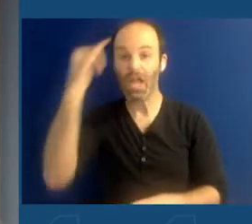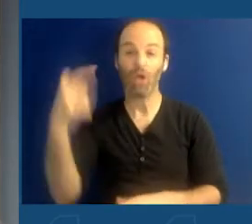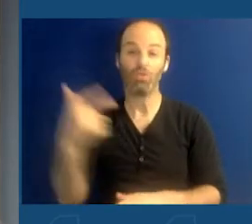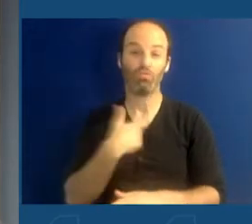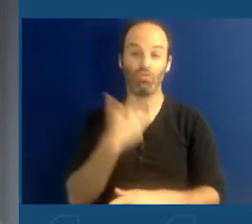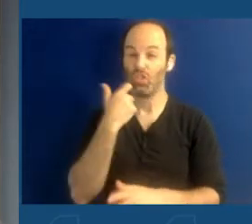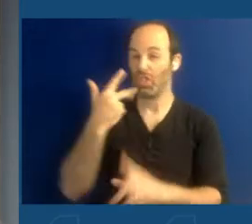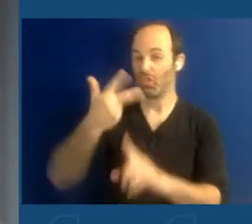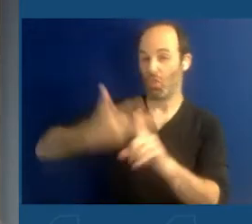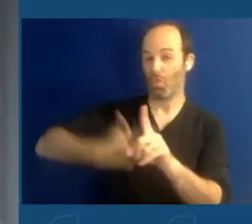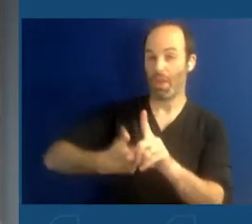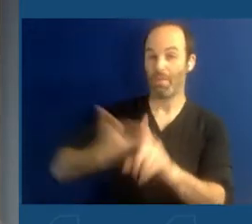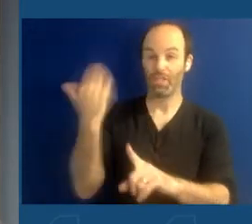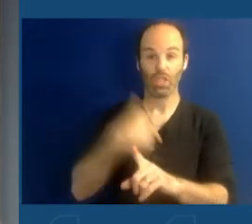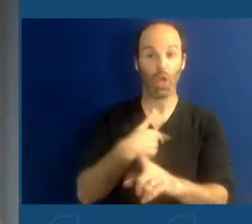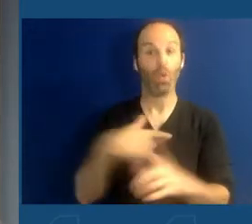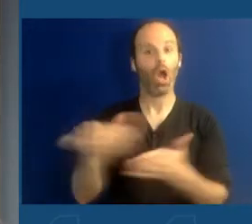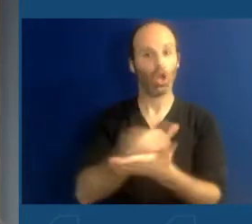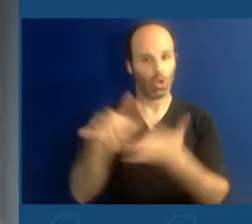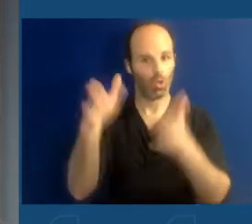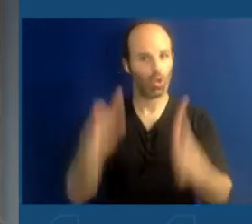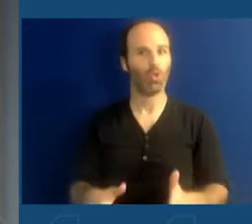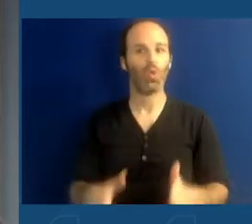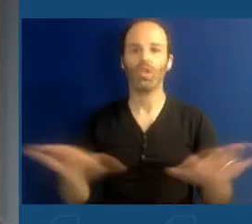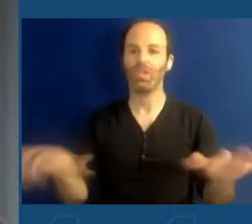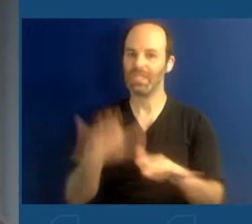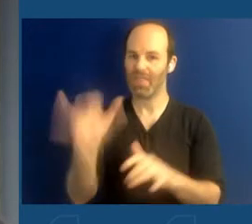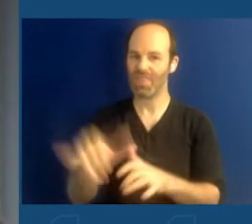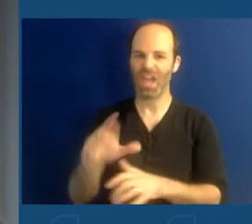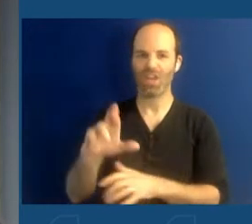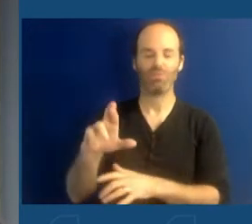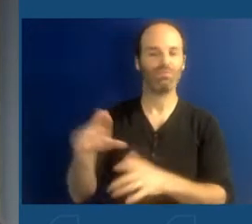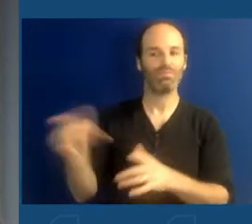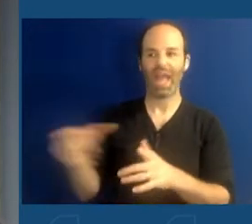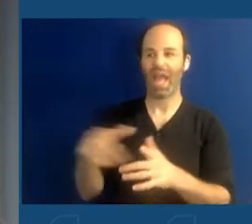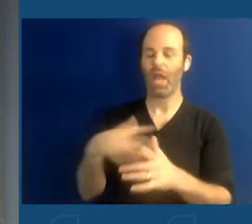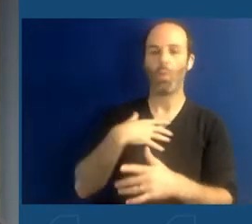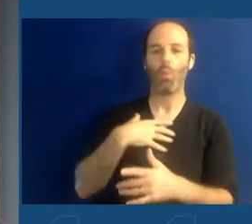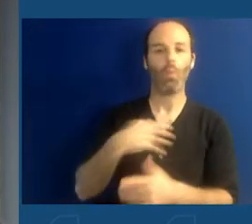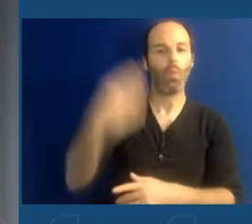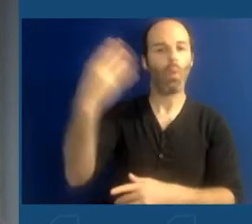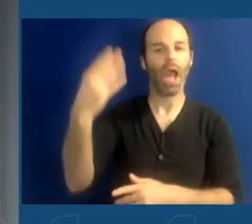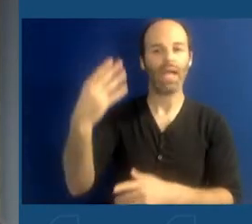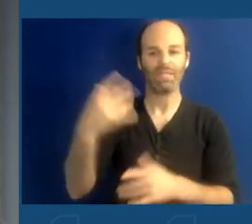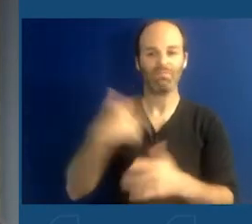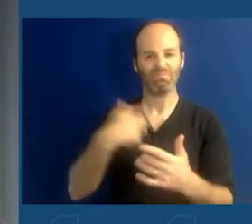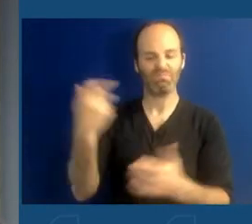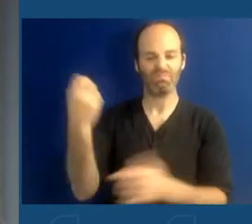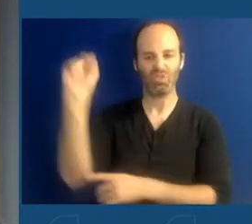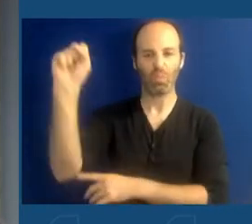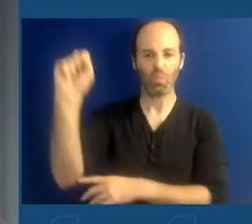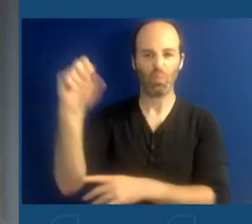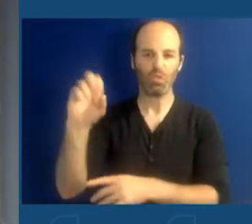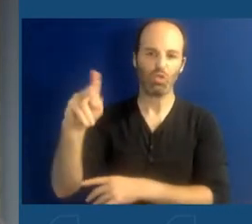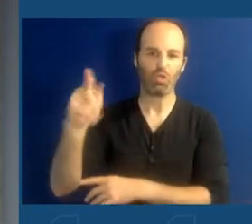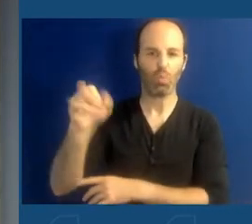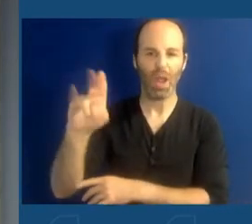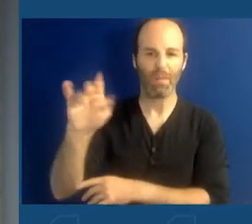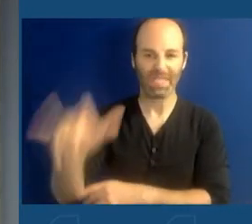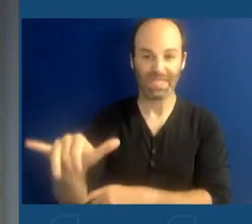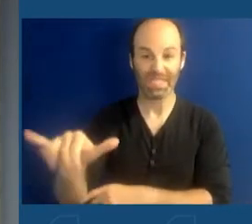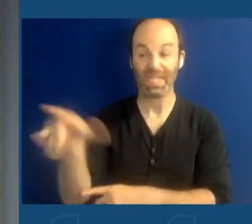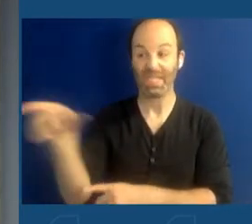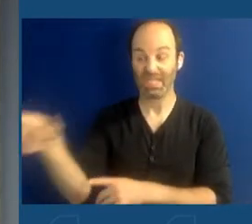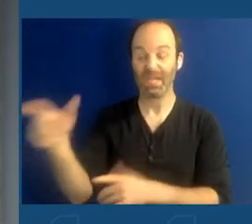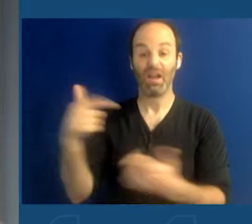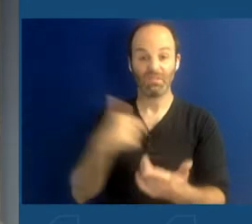out by a New Yorker, radicalized by white supremacy, and motivated to violence online who killed